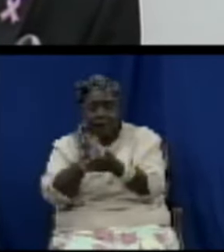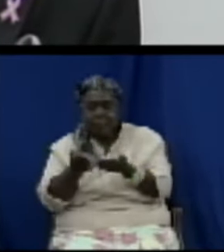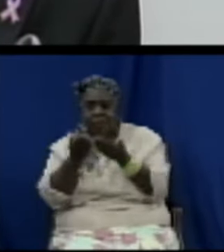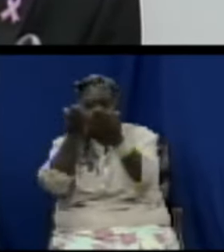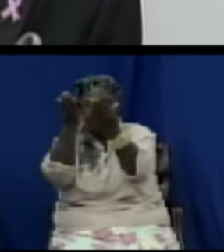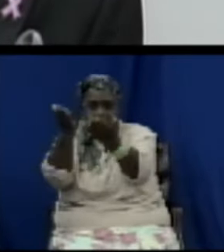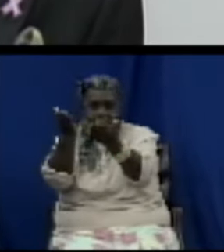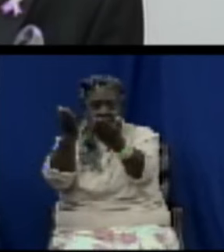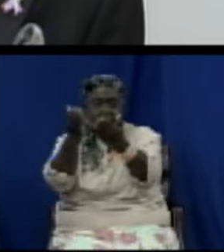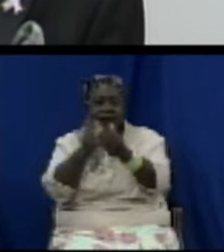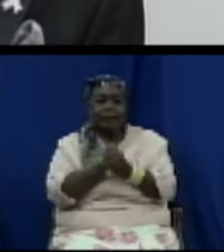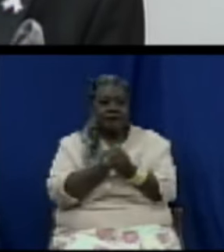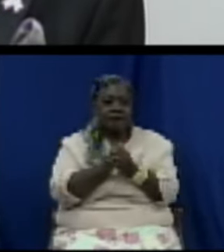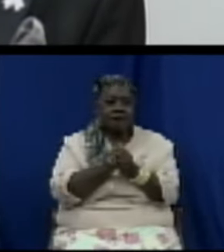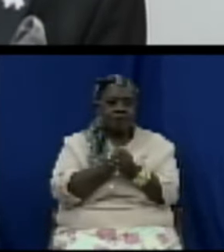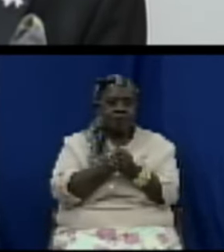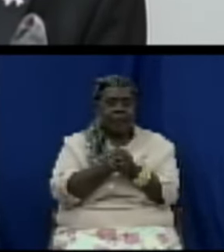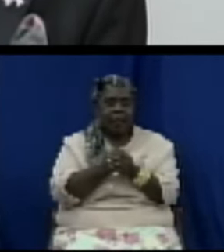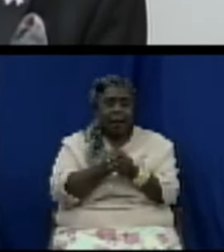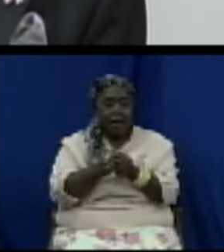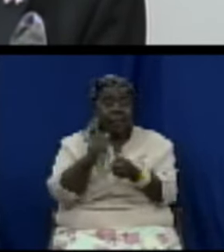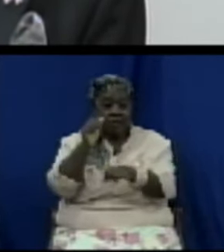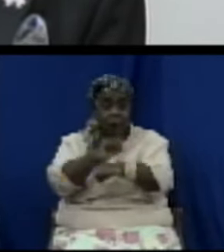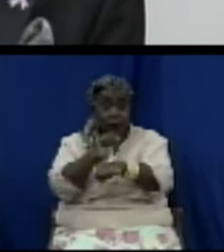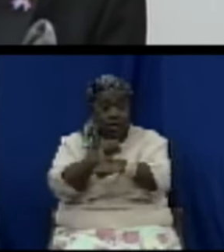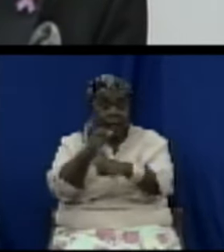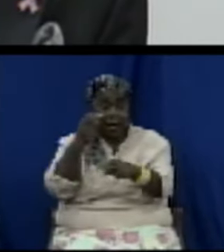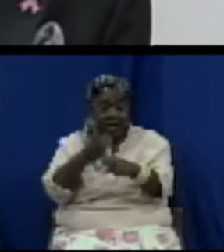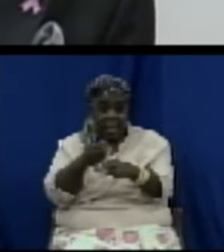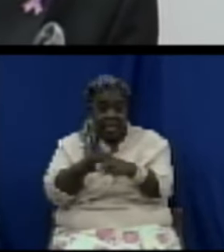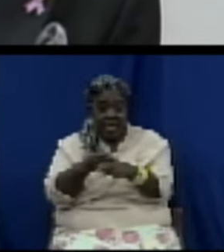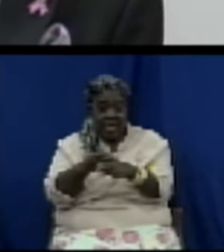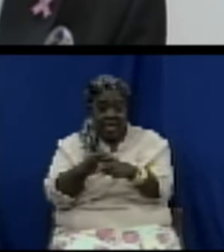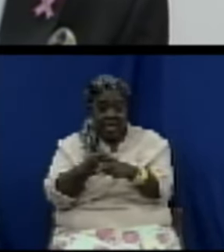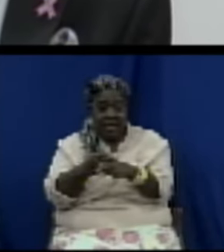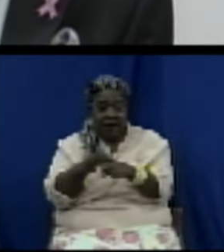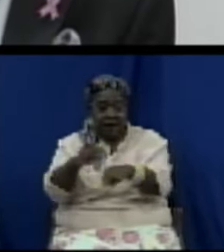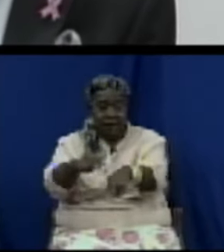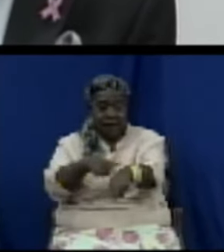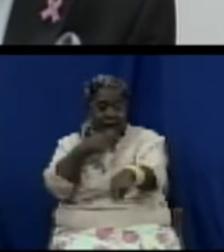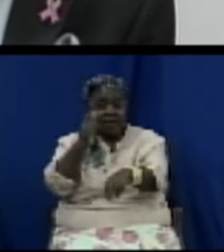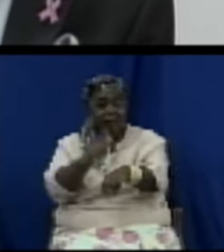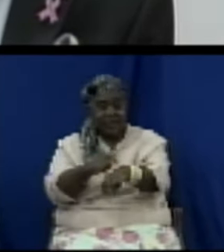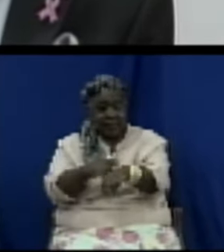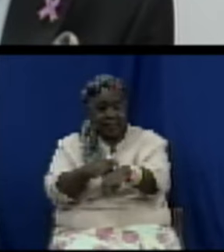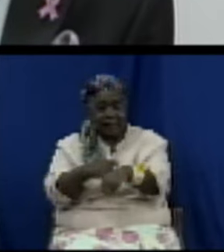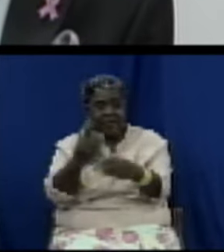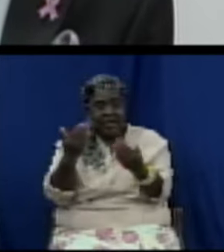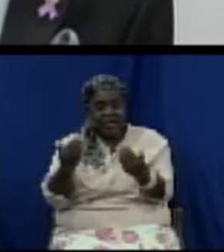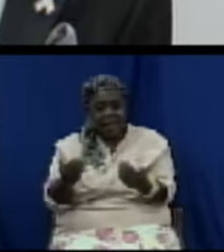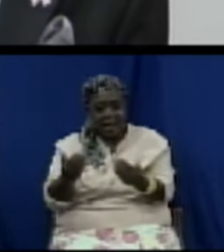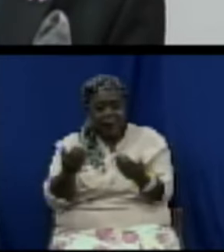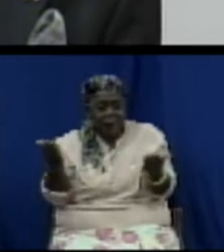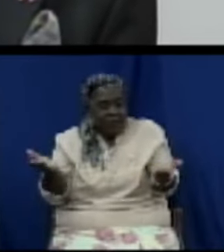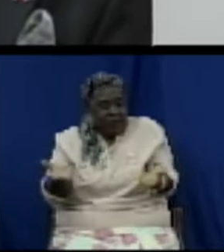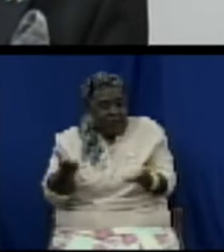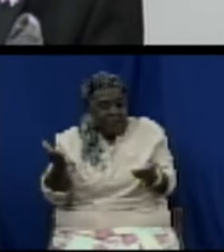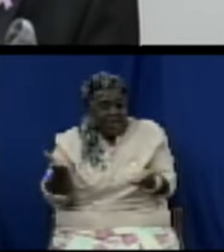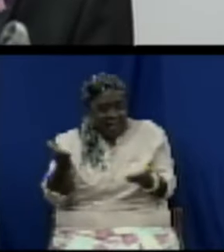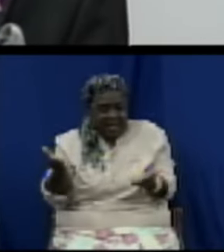legislation for some time and I'm pleased that we are now in a position after